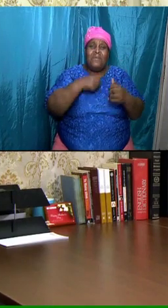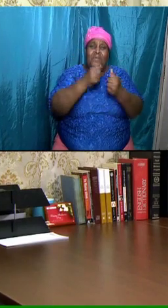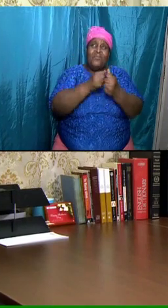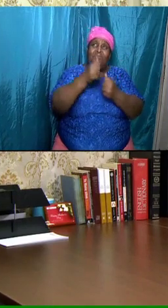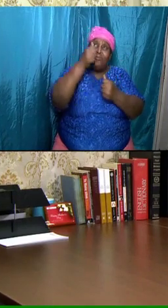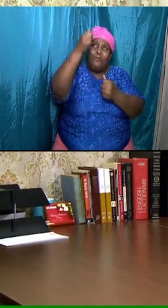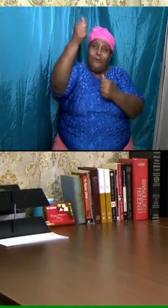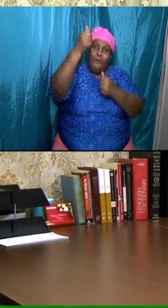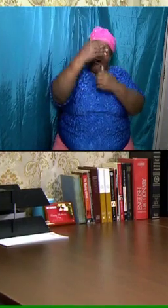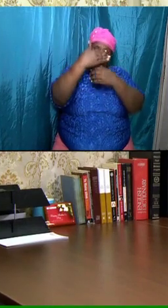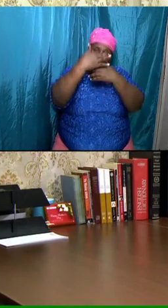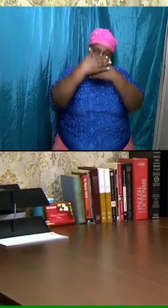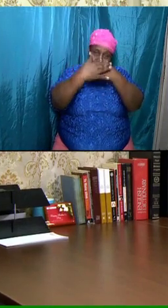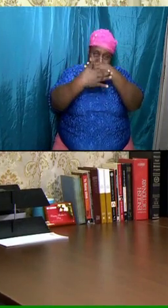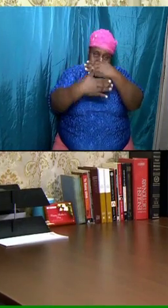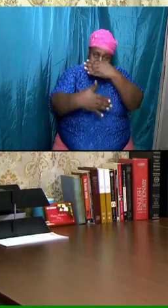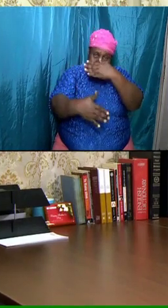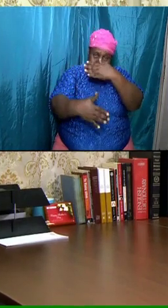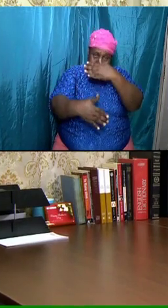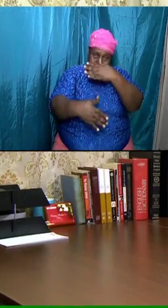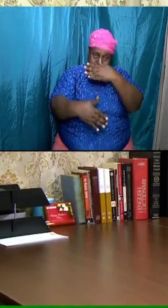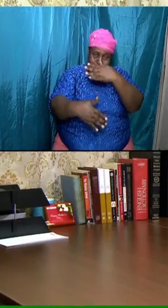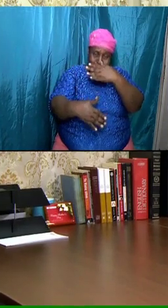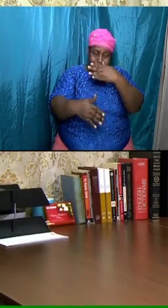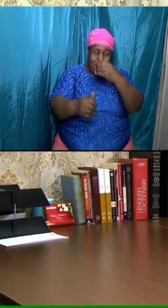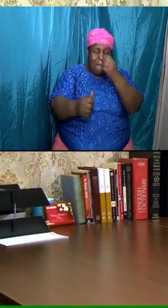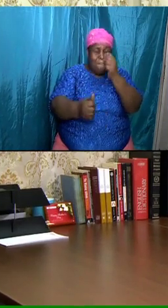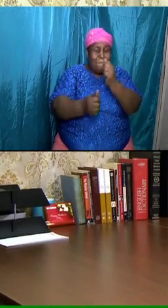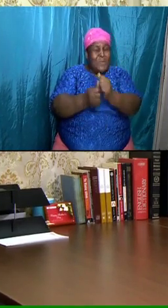the most expensive